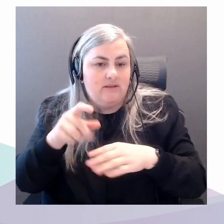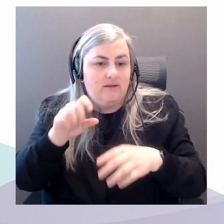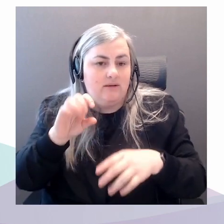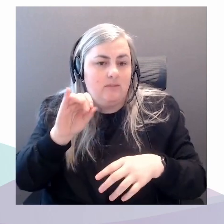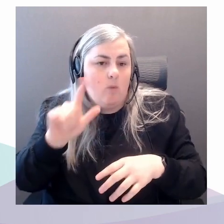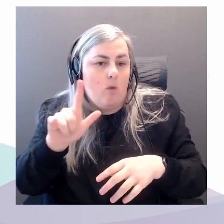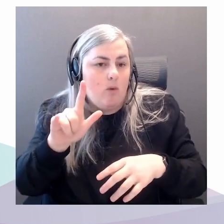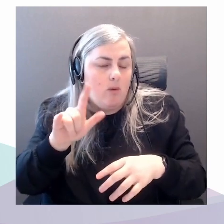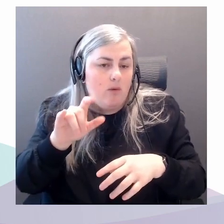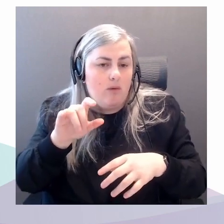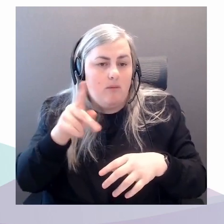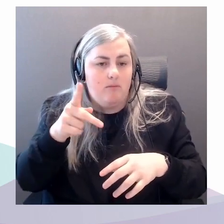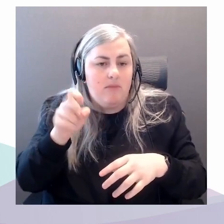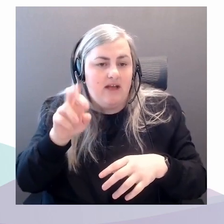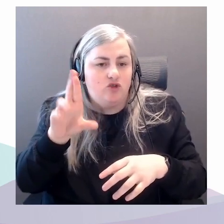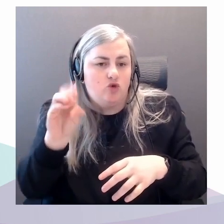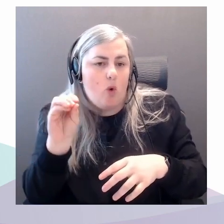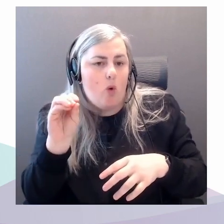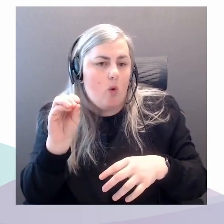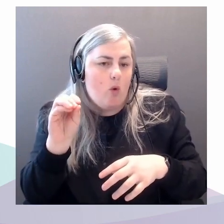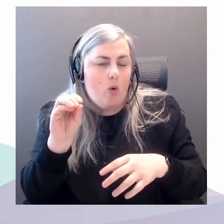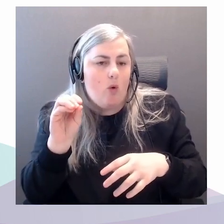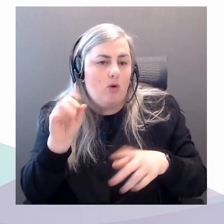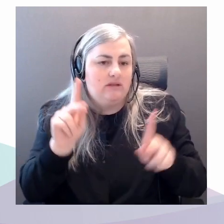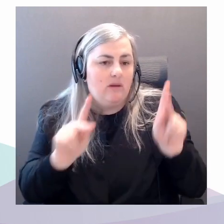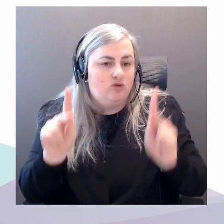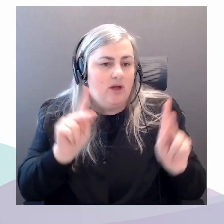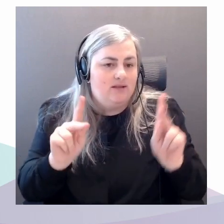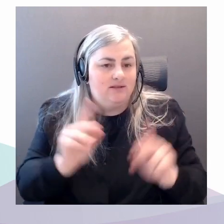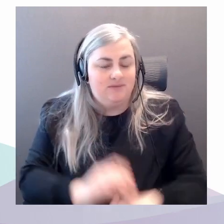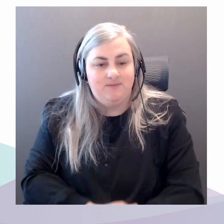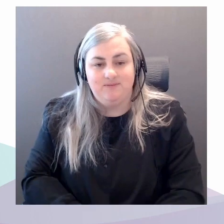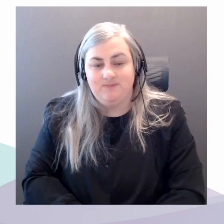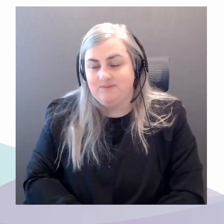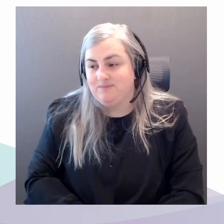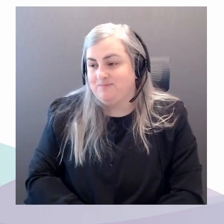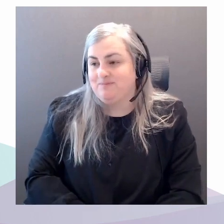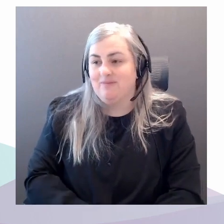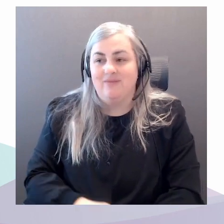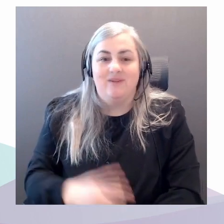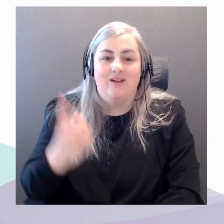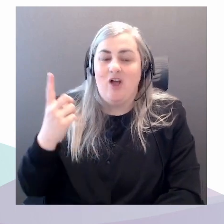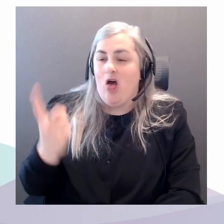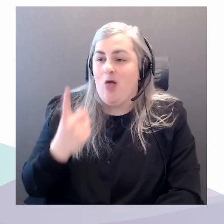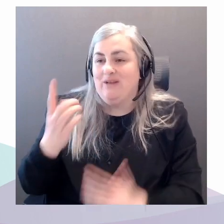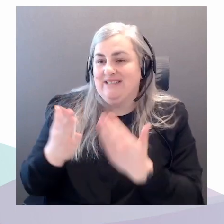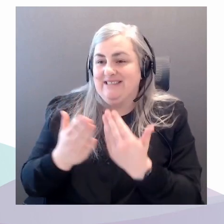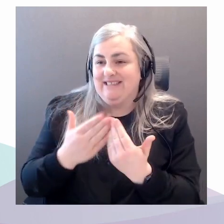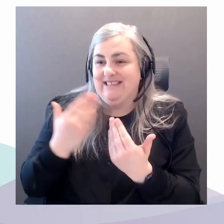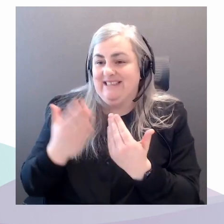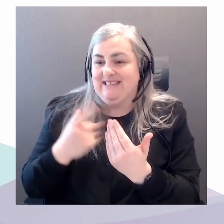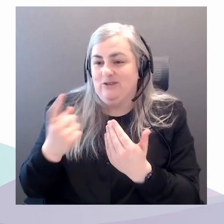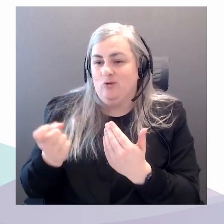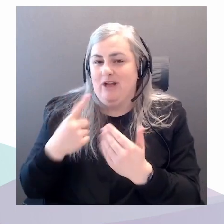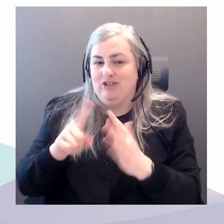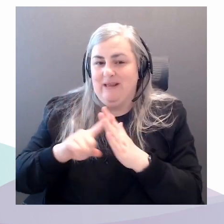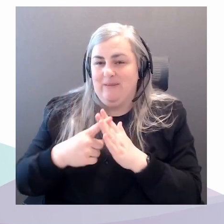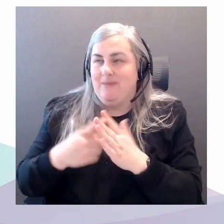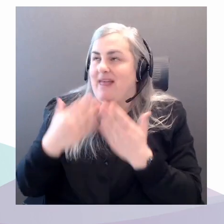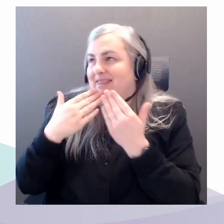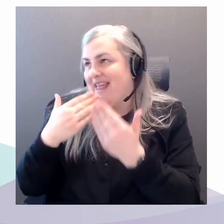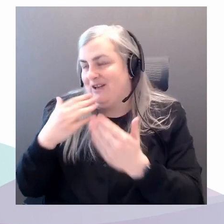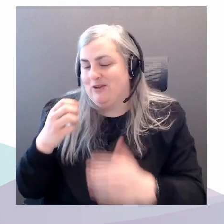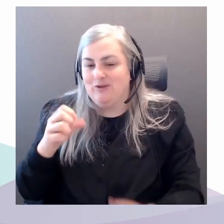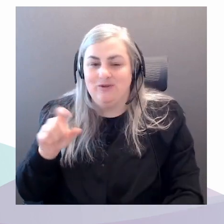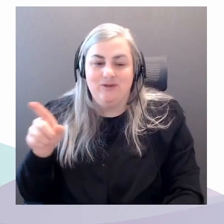Always the easy questions at the beginning, but thank you, Simone. I think there are some hints of it that